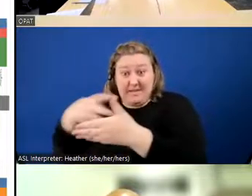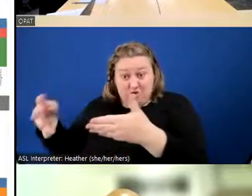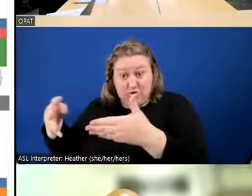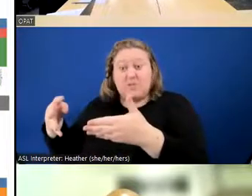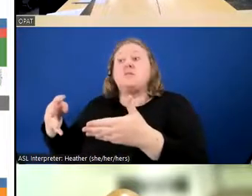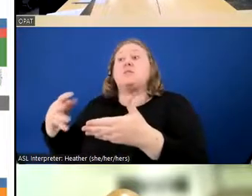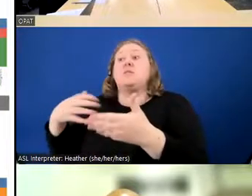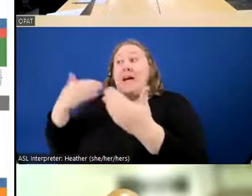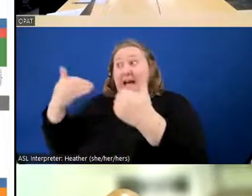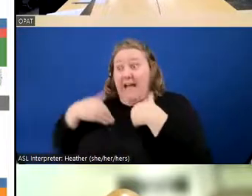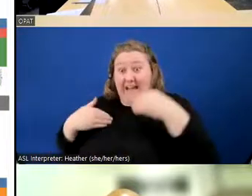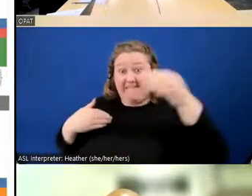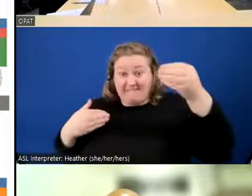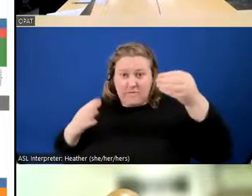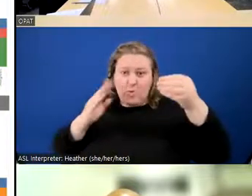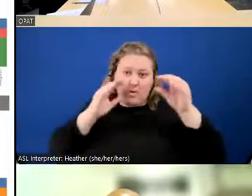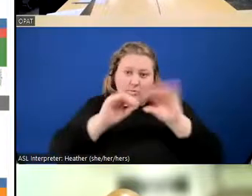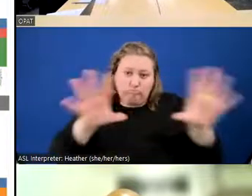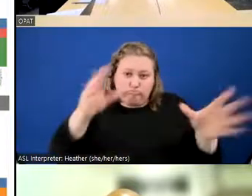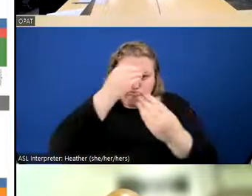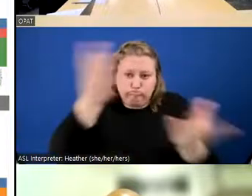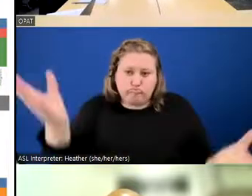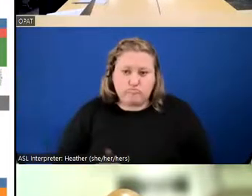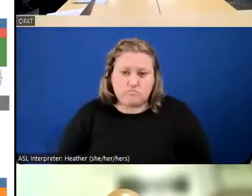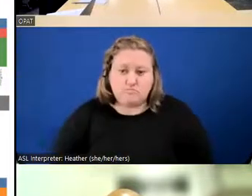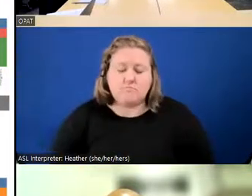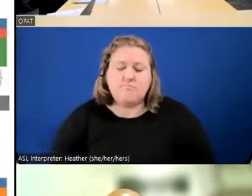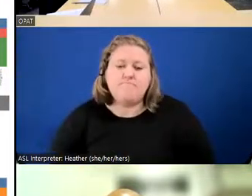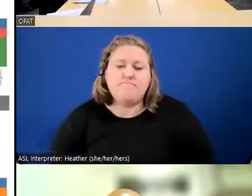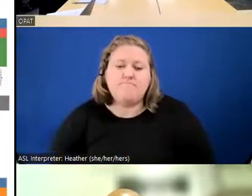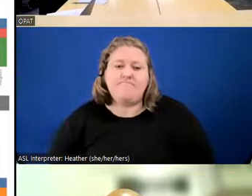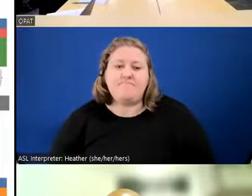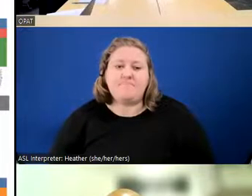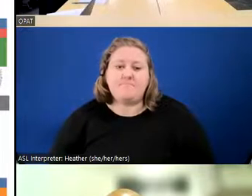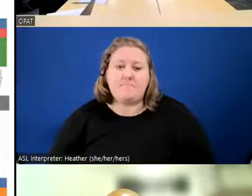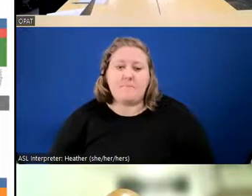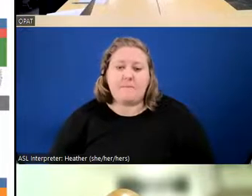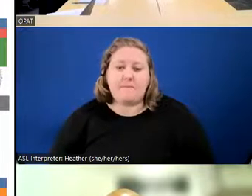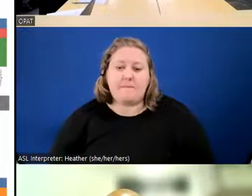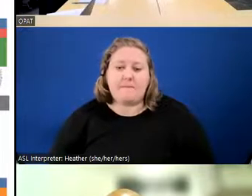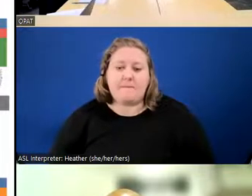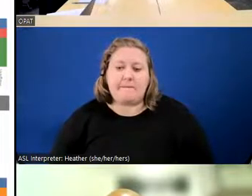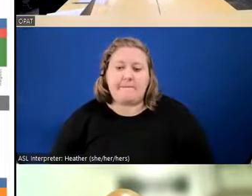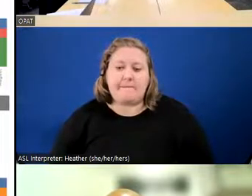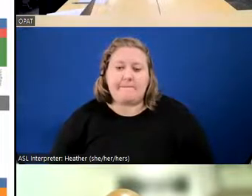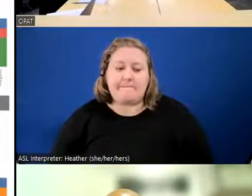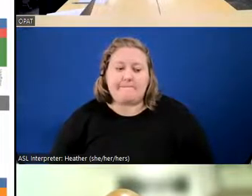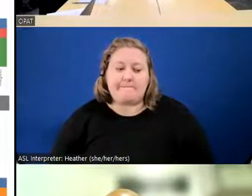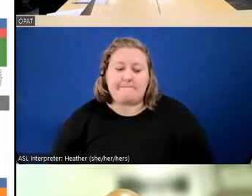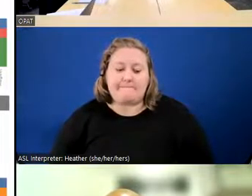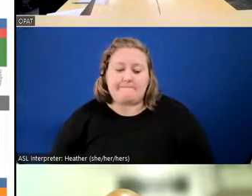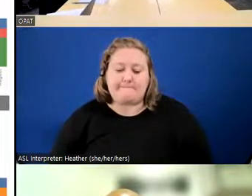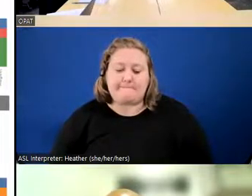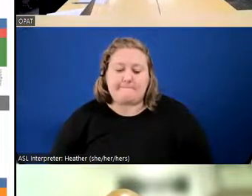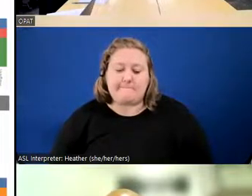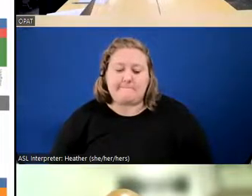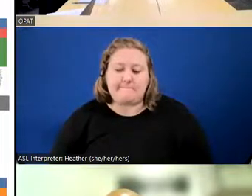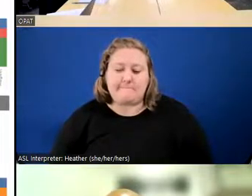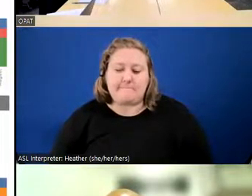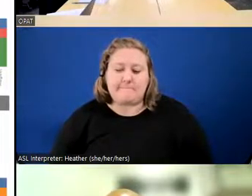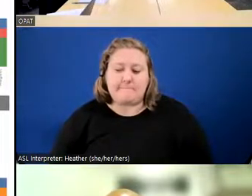transparent for people to see. Okay. So I will,